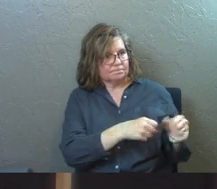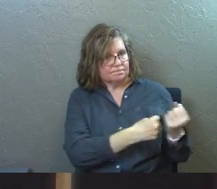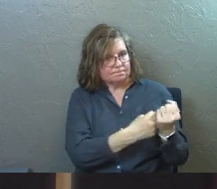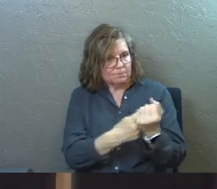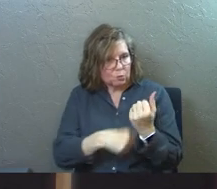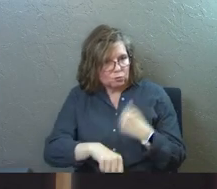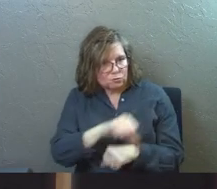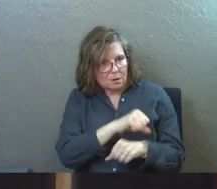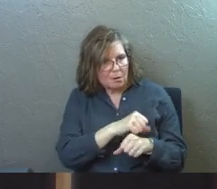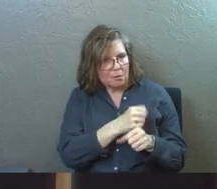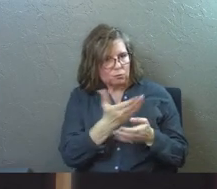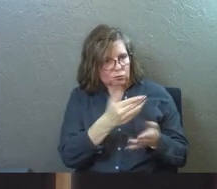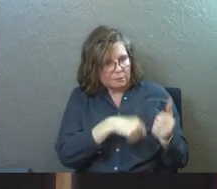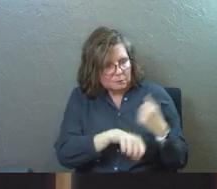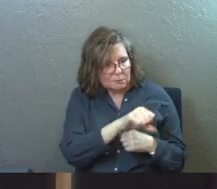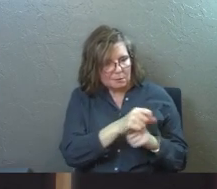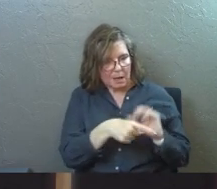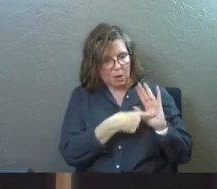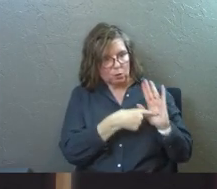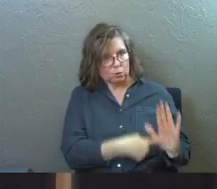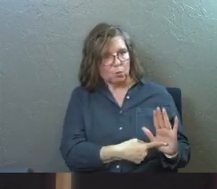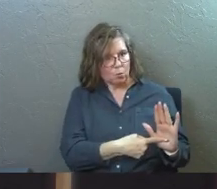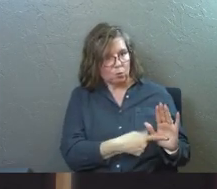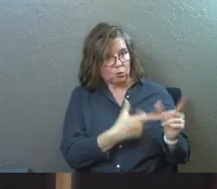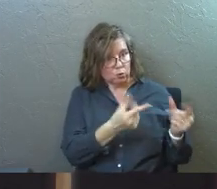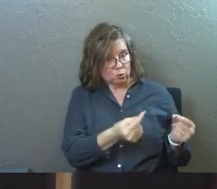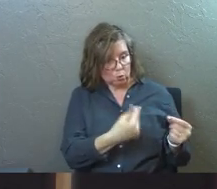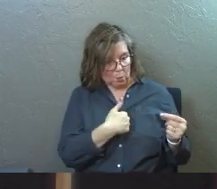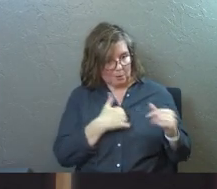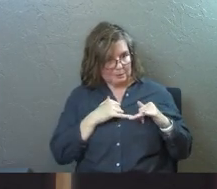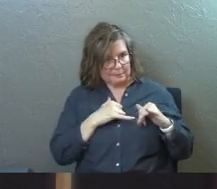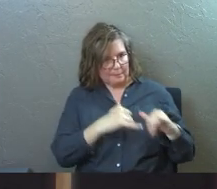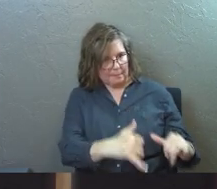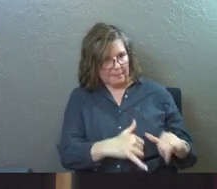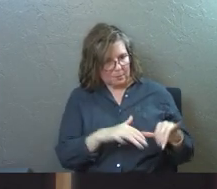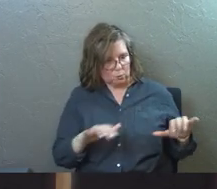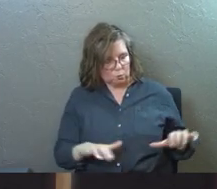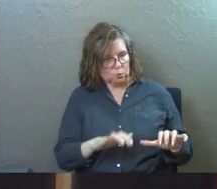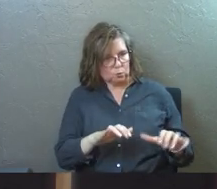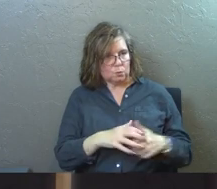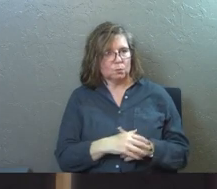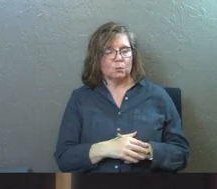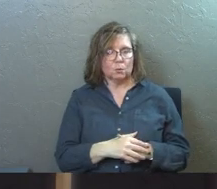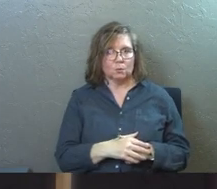feet. I have set you an example that you should do as I have done for you.